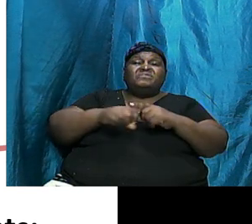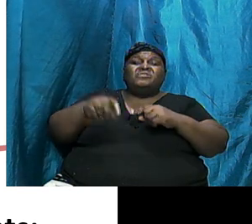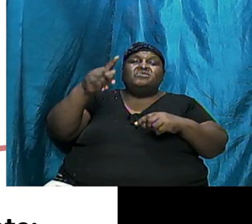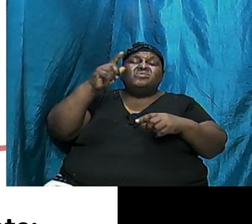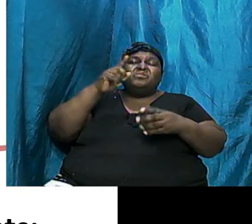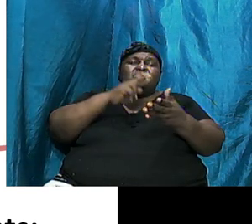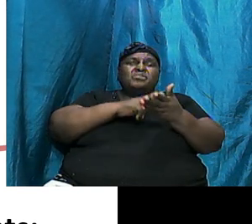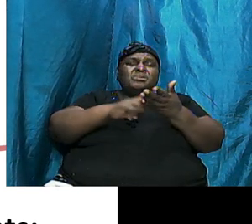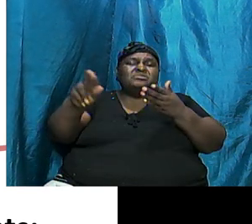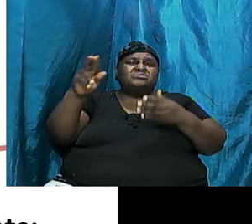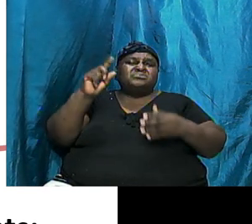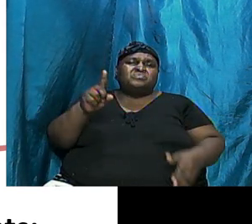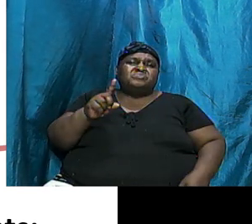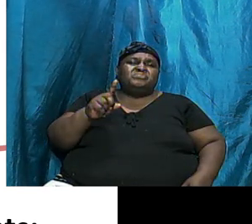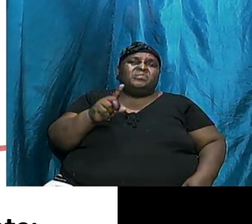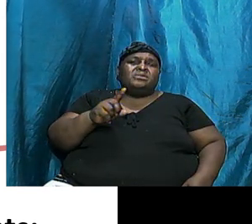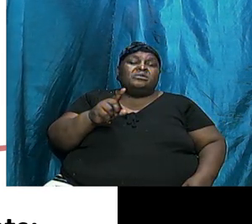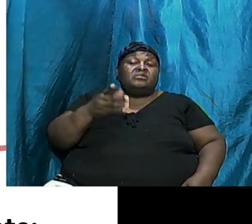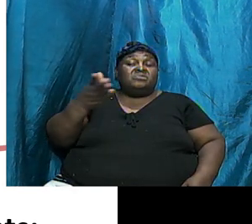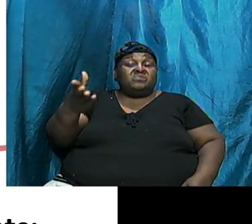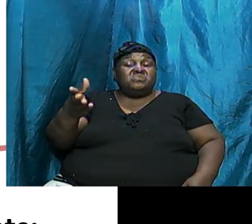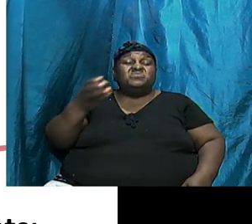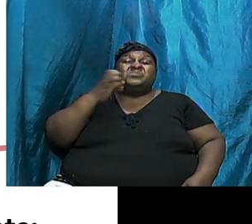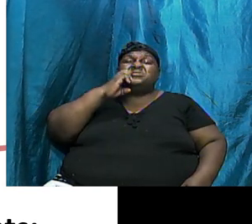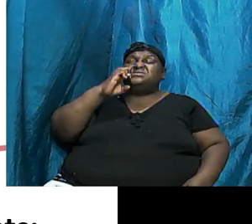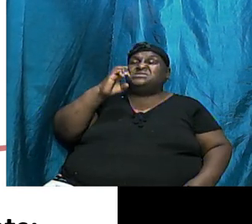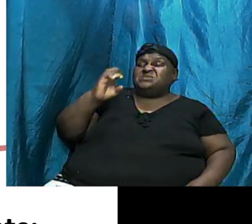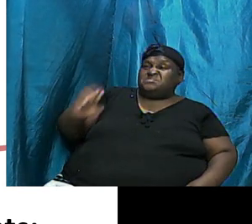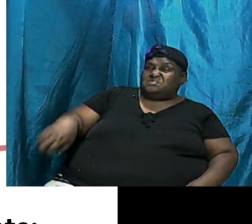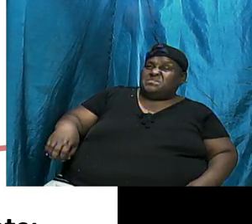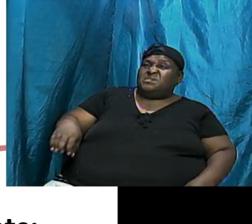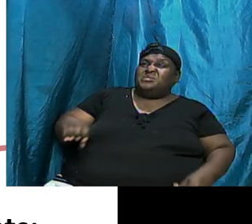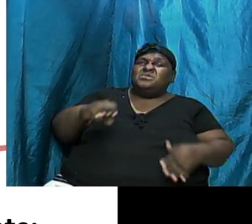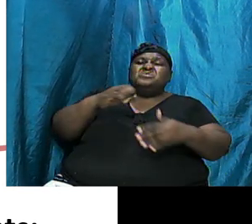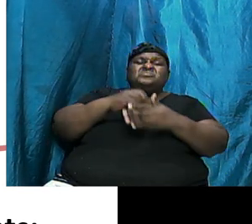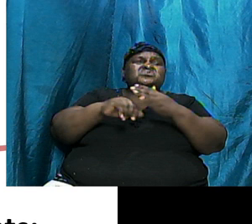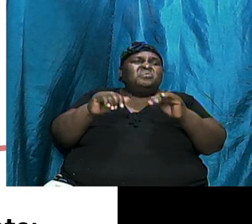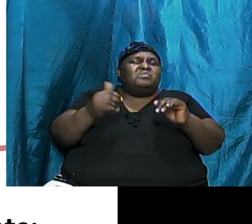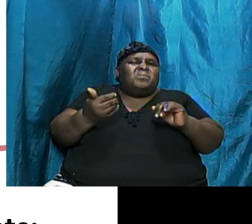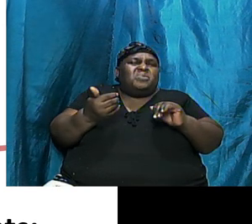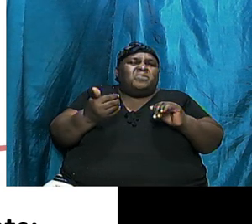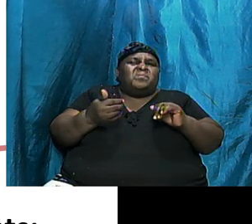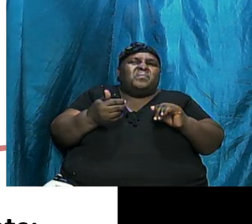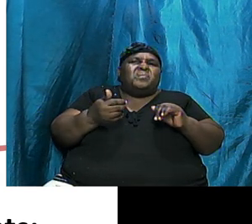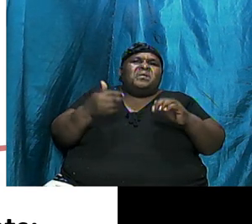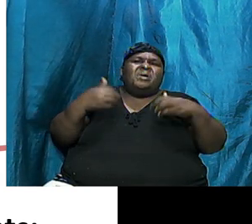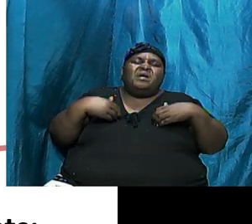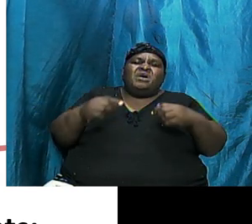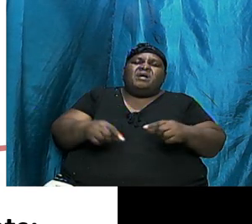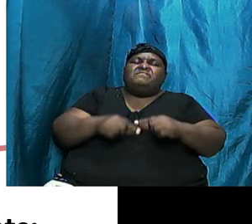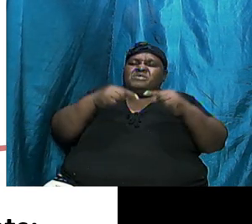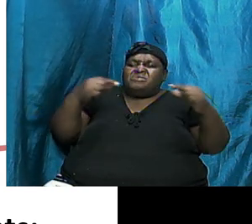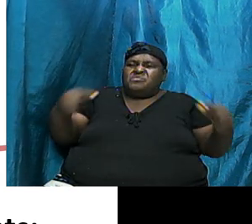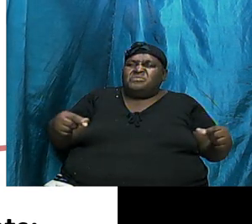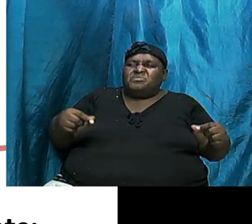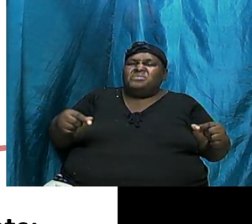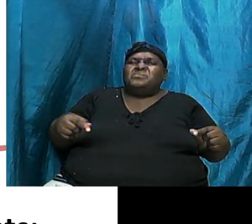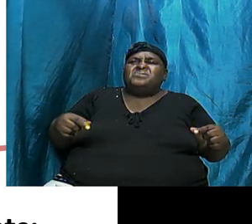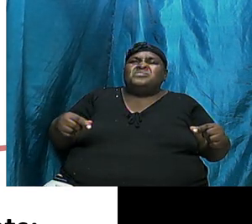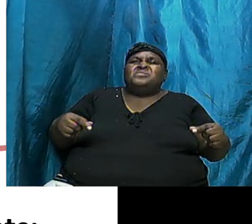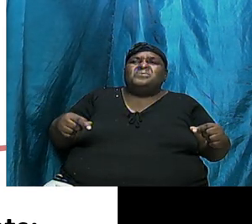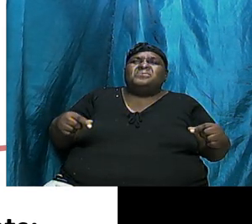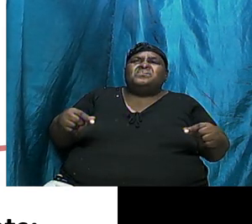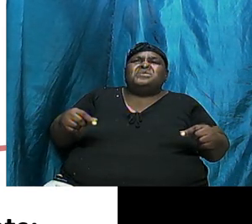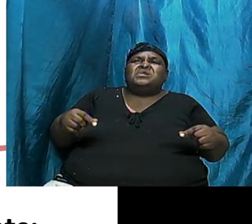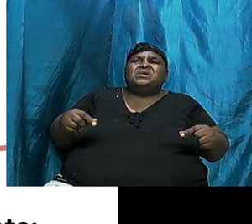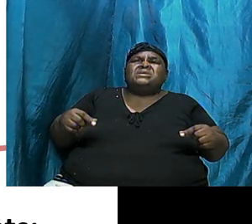them. So those that were corrupt and sinful somehow had a greater influence over the others.